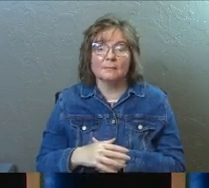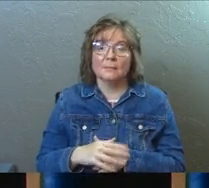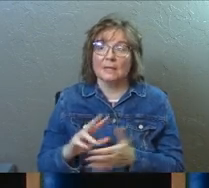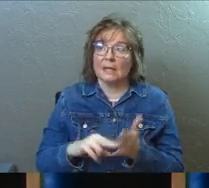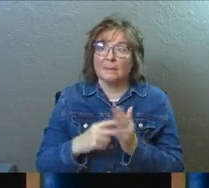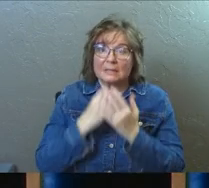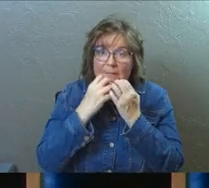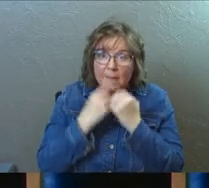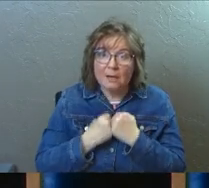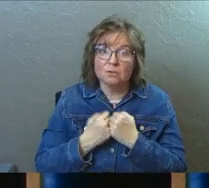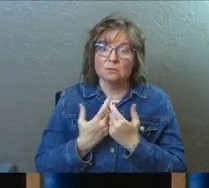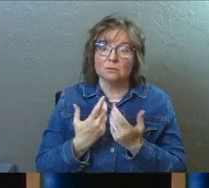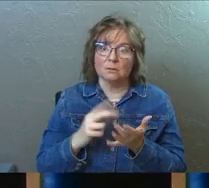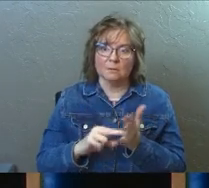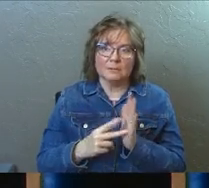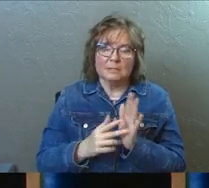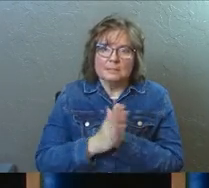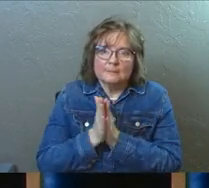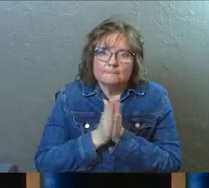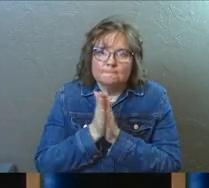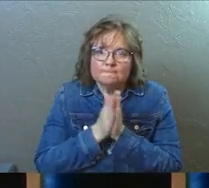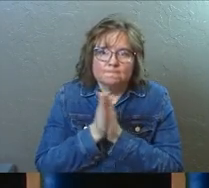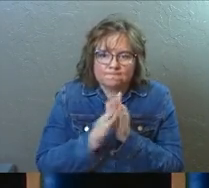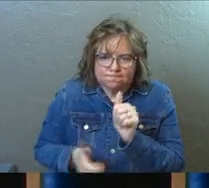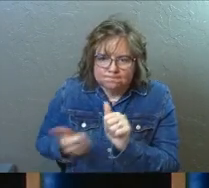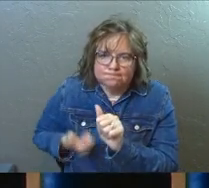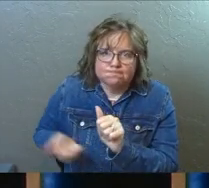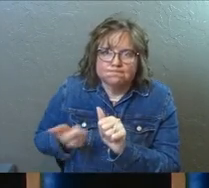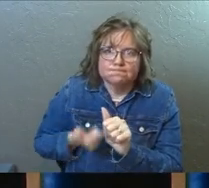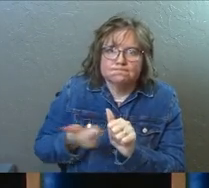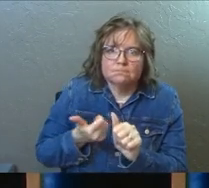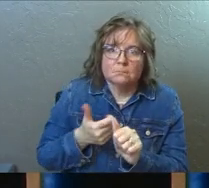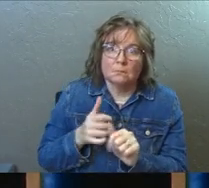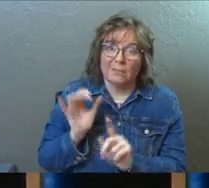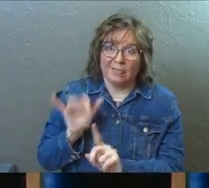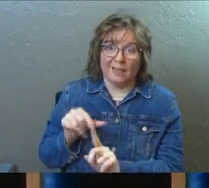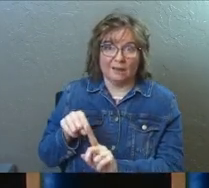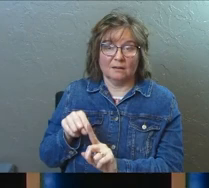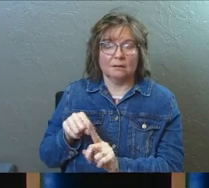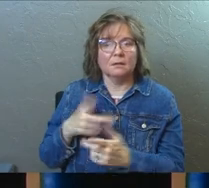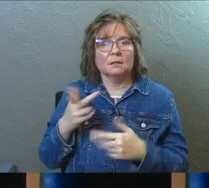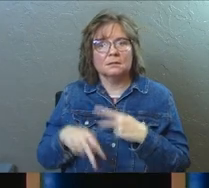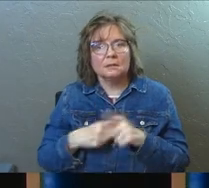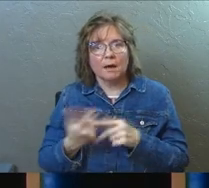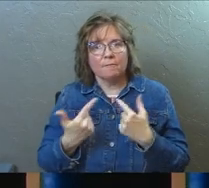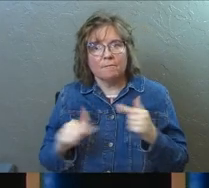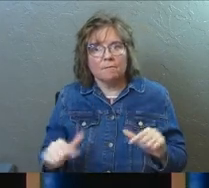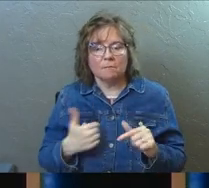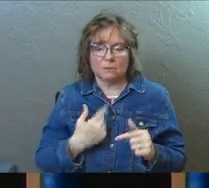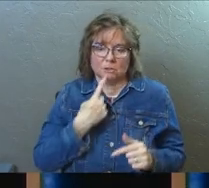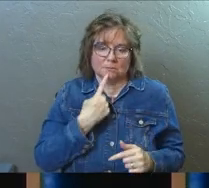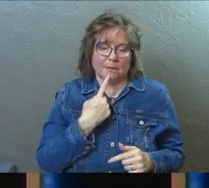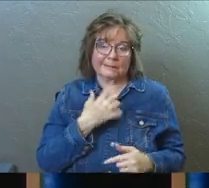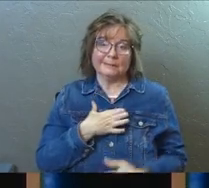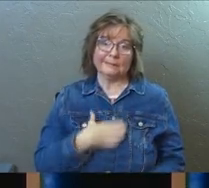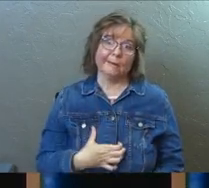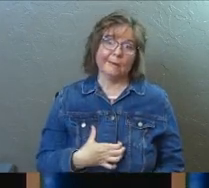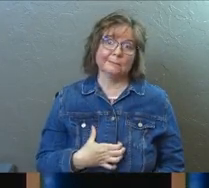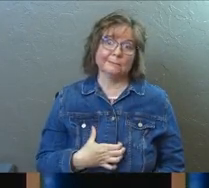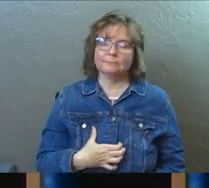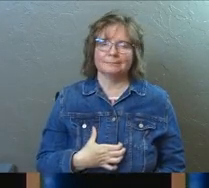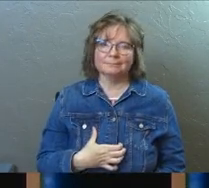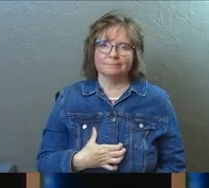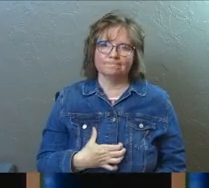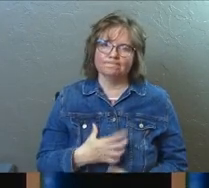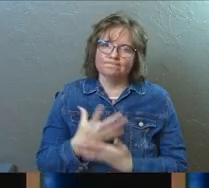It means passionately. It means zealously to chase after something. This is the kind of language he could have just said, desire them. He